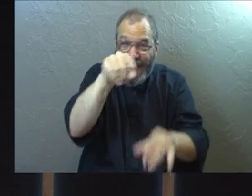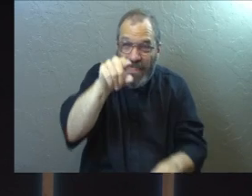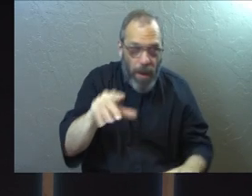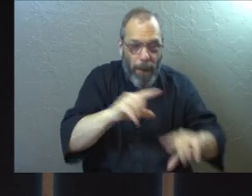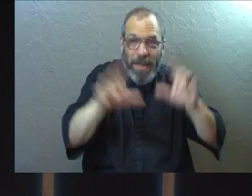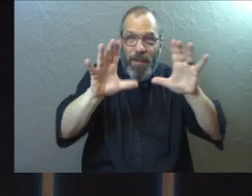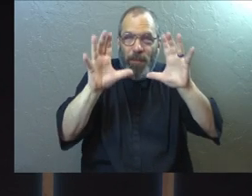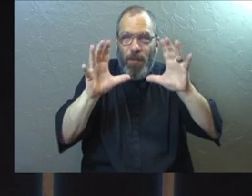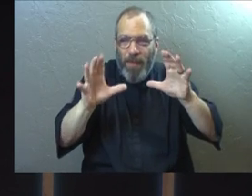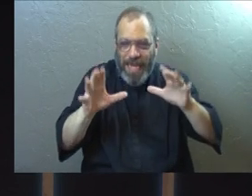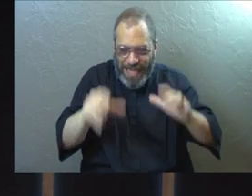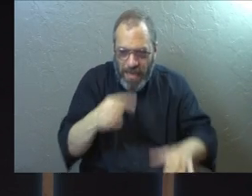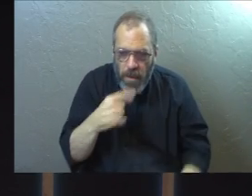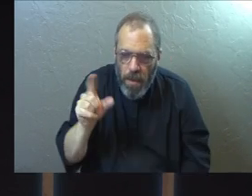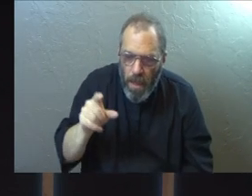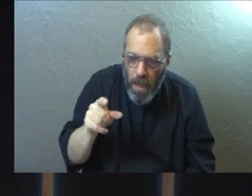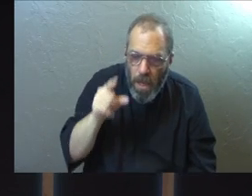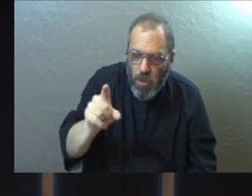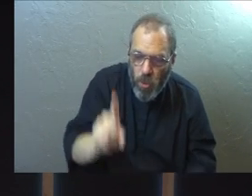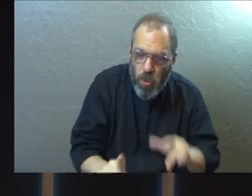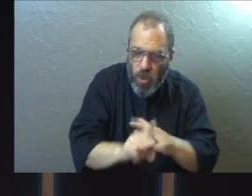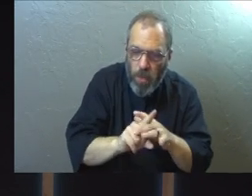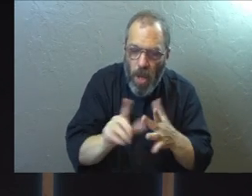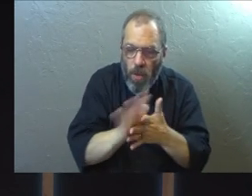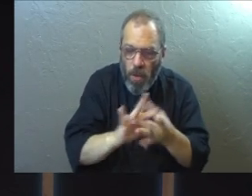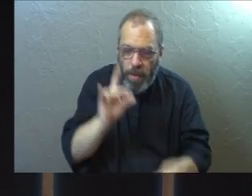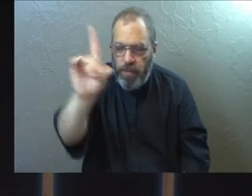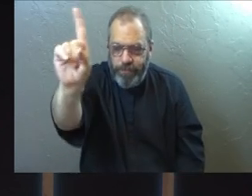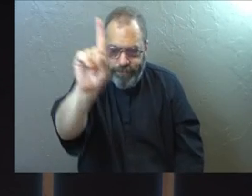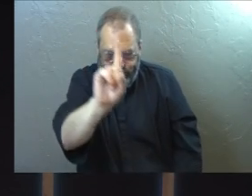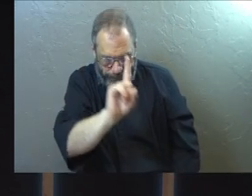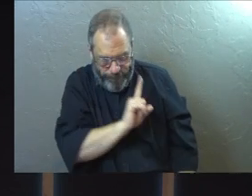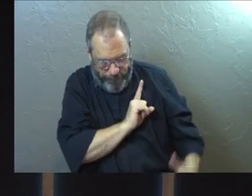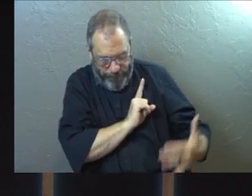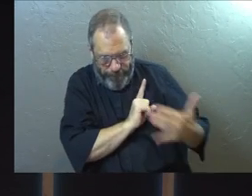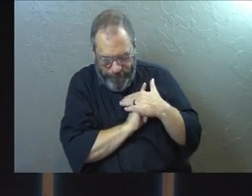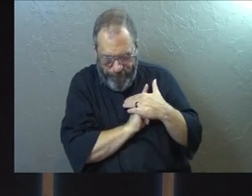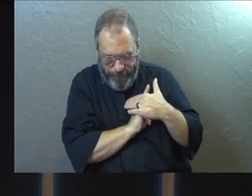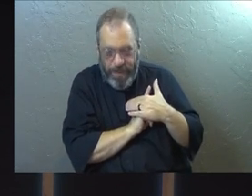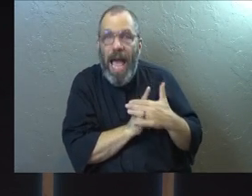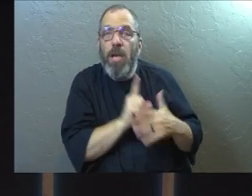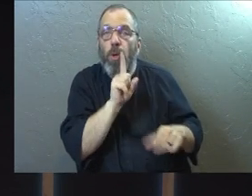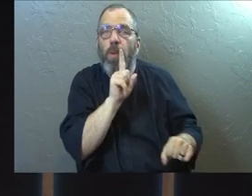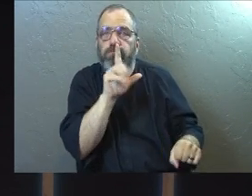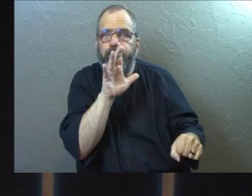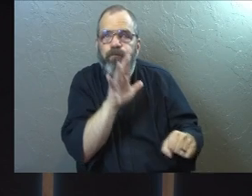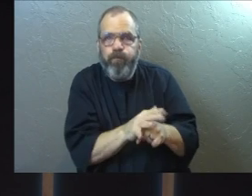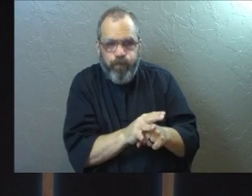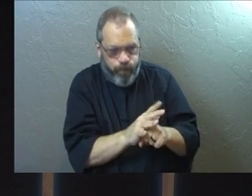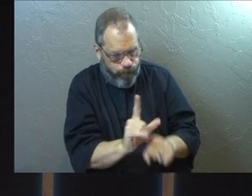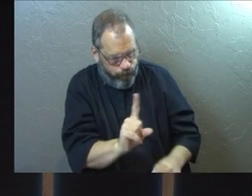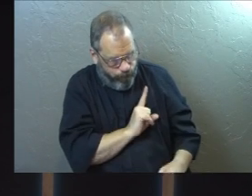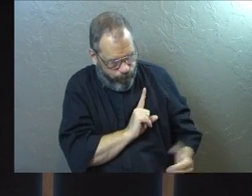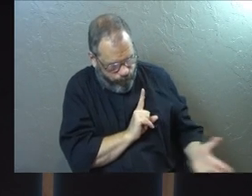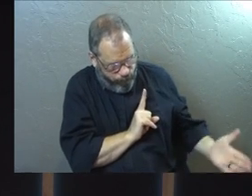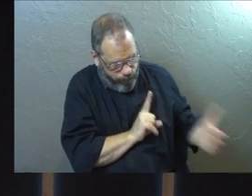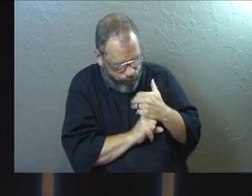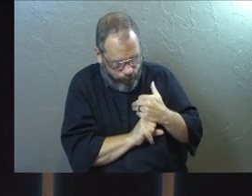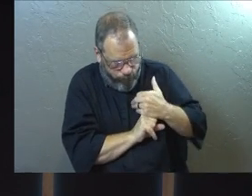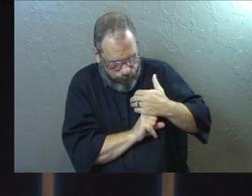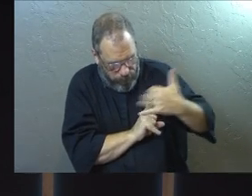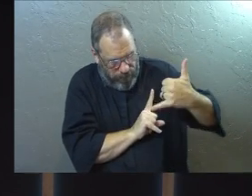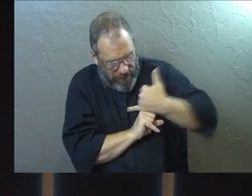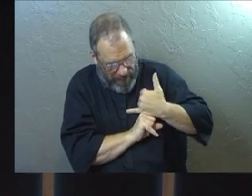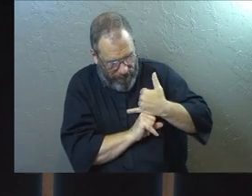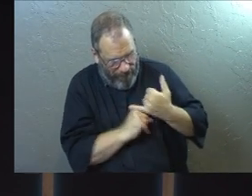And so what the way he talks about here is he says he comes and puts the Holy Spirit in you as a seal. It's like a brand seal saying, this is